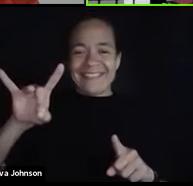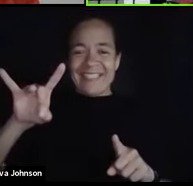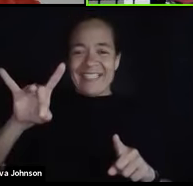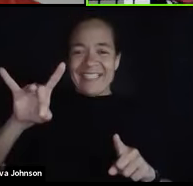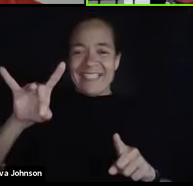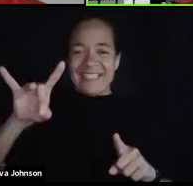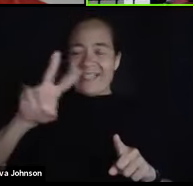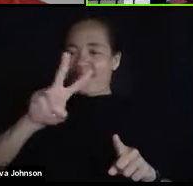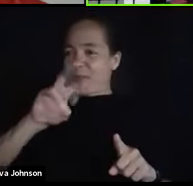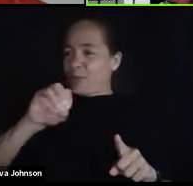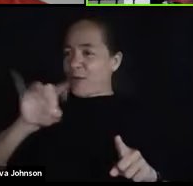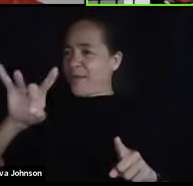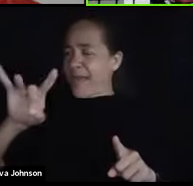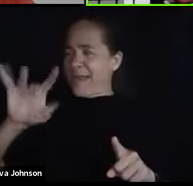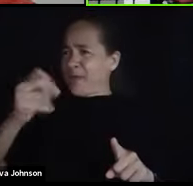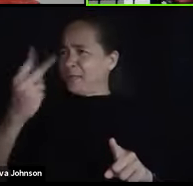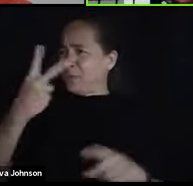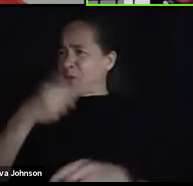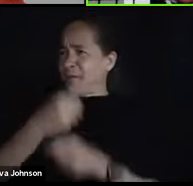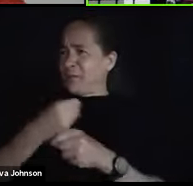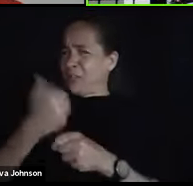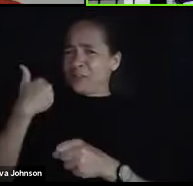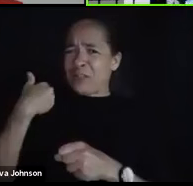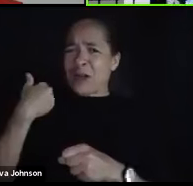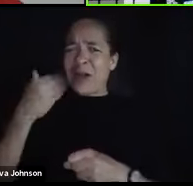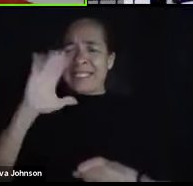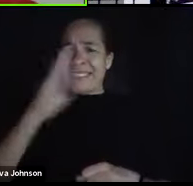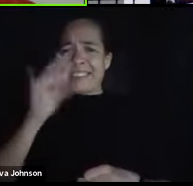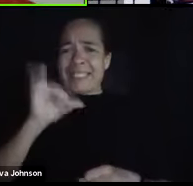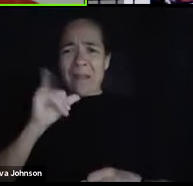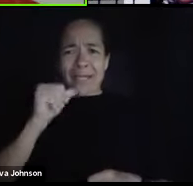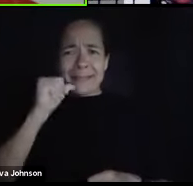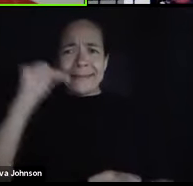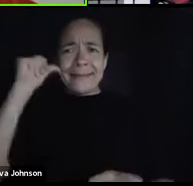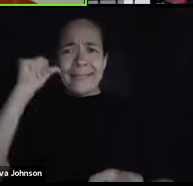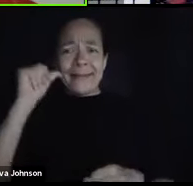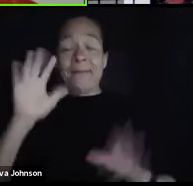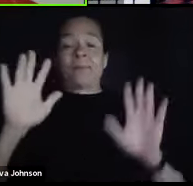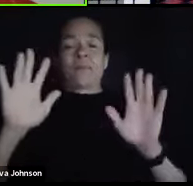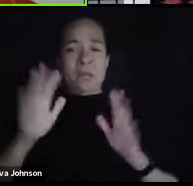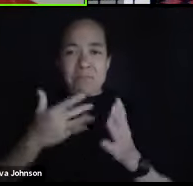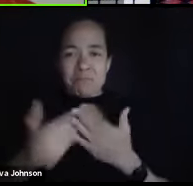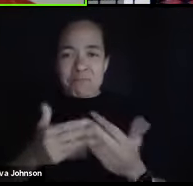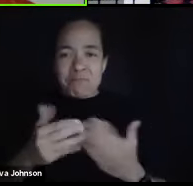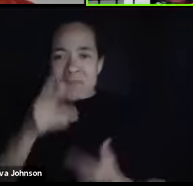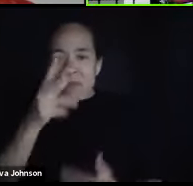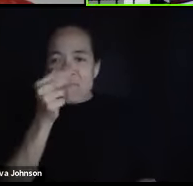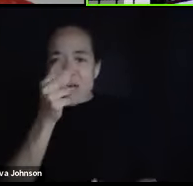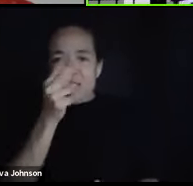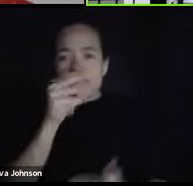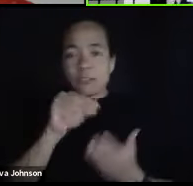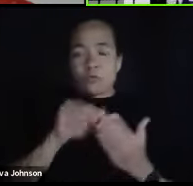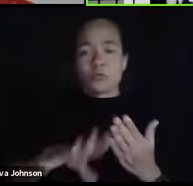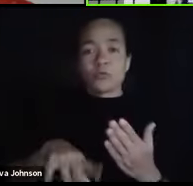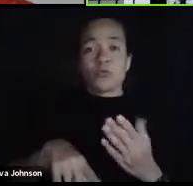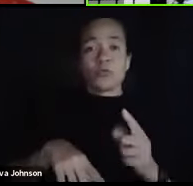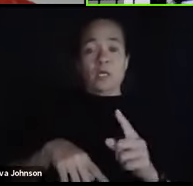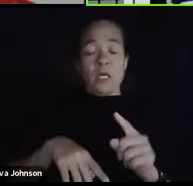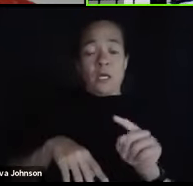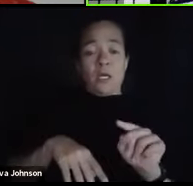2008 was 12 years ago. Seemed just like yesterday. There was a freshman student who